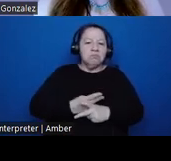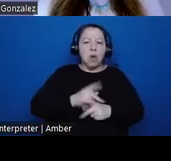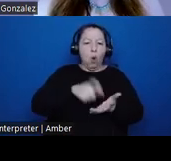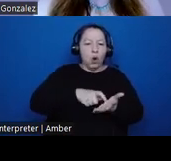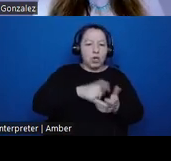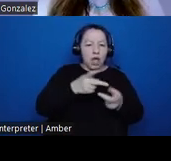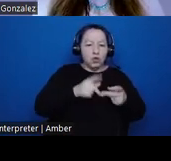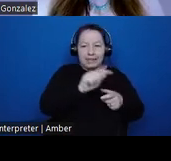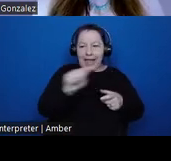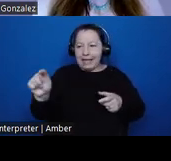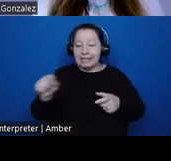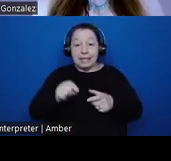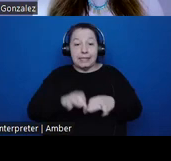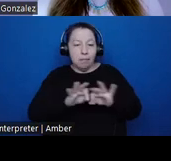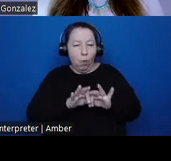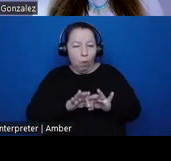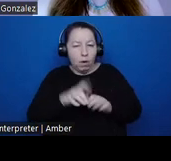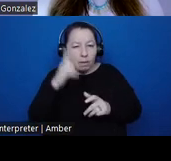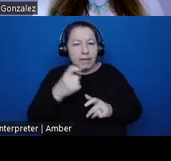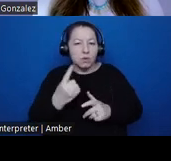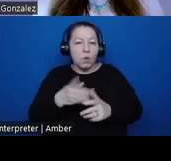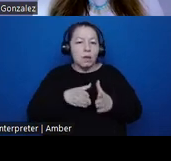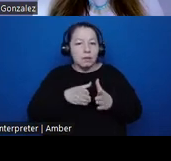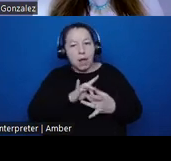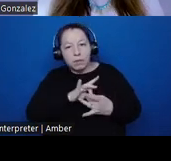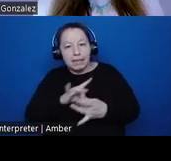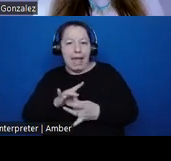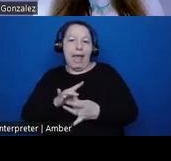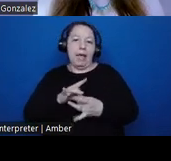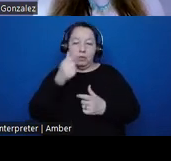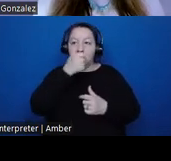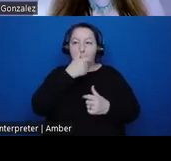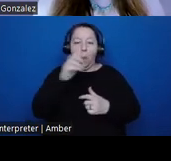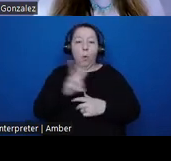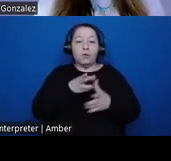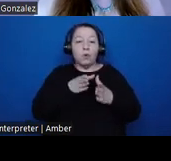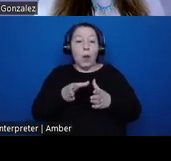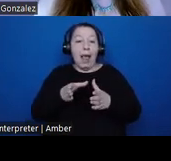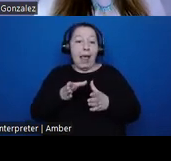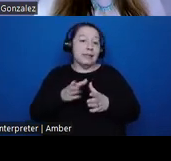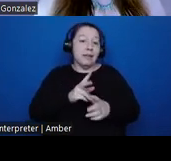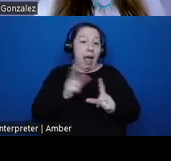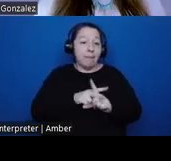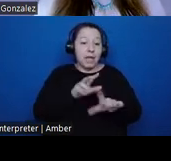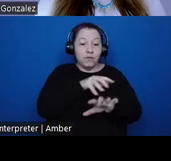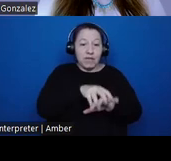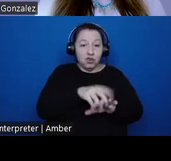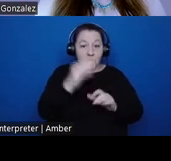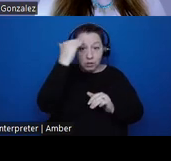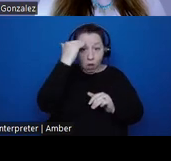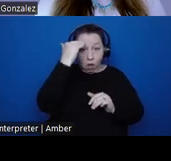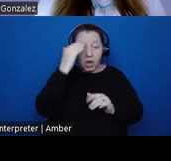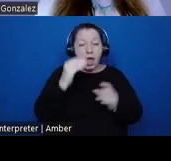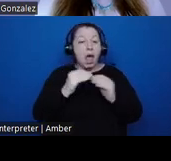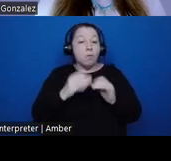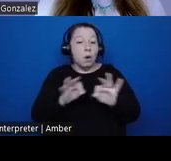one that relates to Western sciences applications of indigenous knowledge and importantly, what we imagine the specific benefits of collaboration